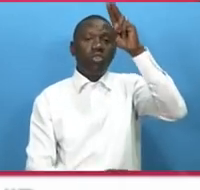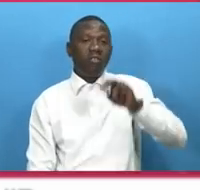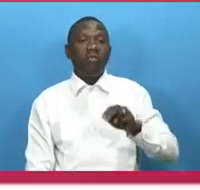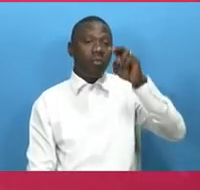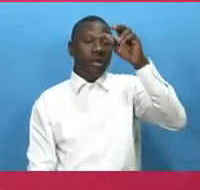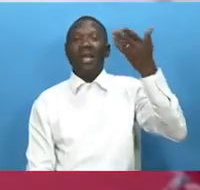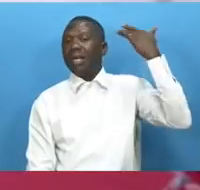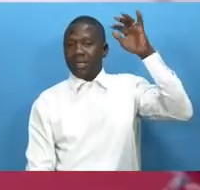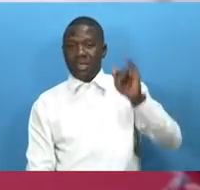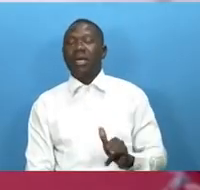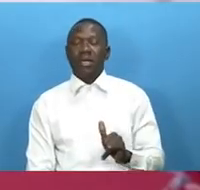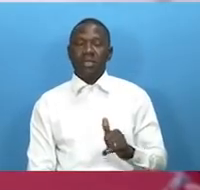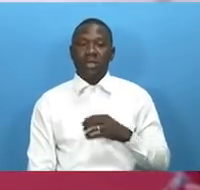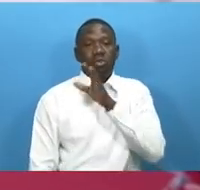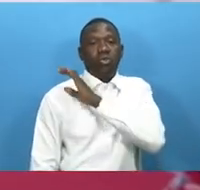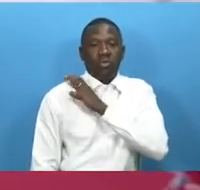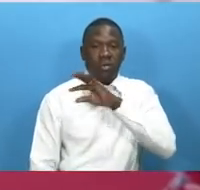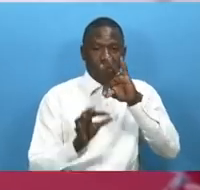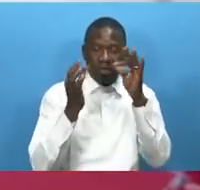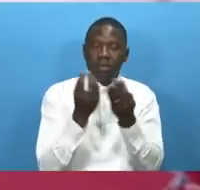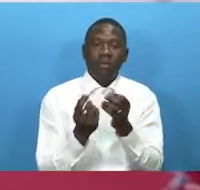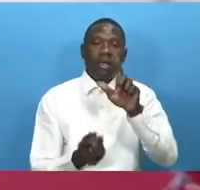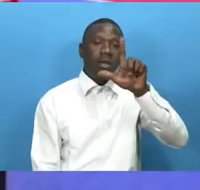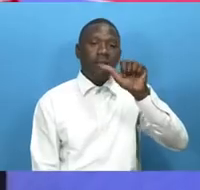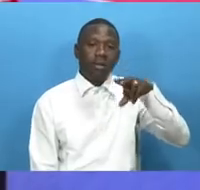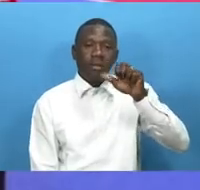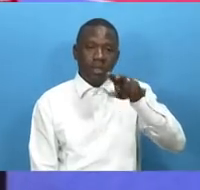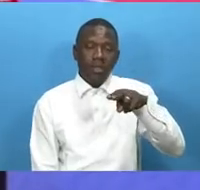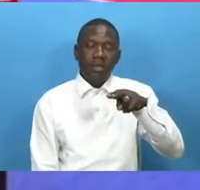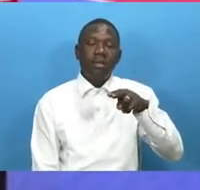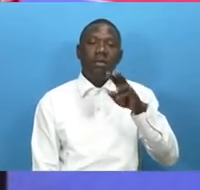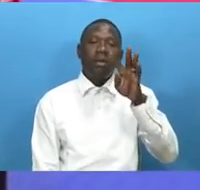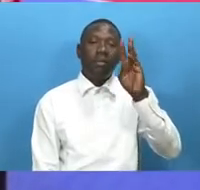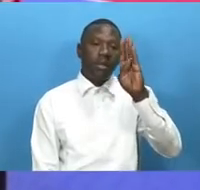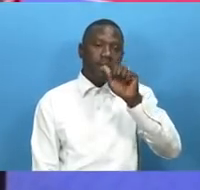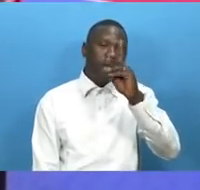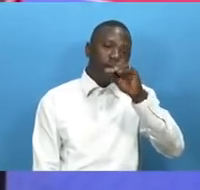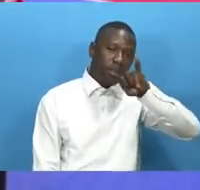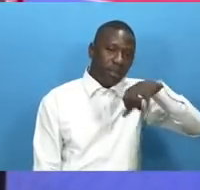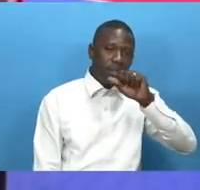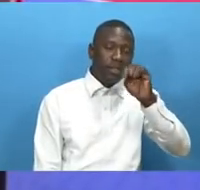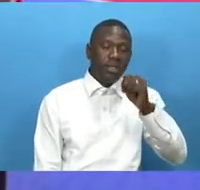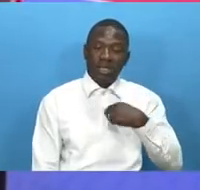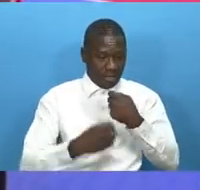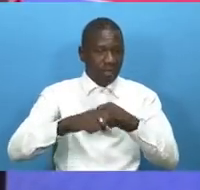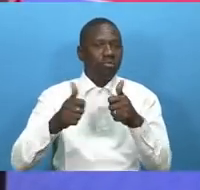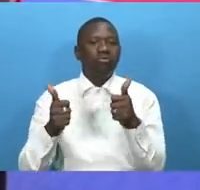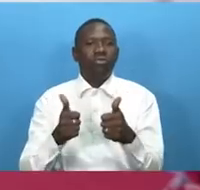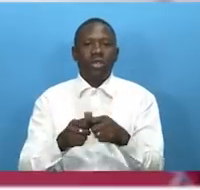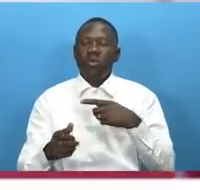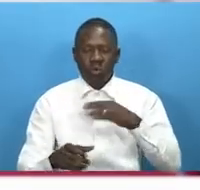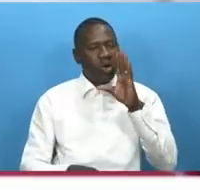competition coach of the team lamin elef baji says the training is going on well and they want to do well in the competition